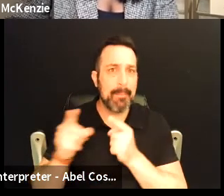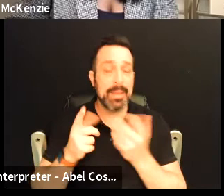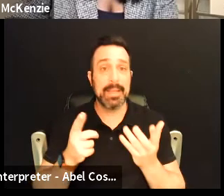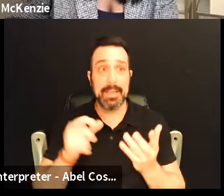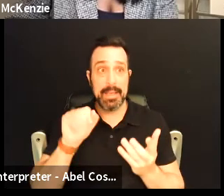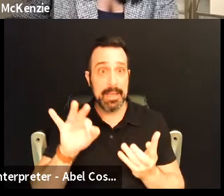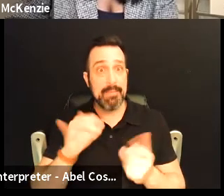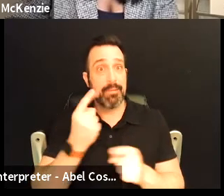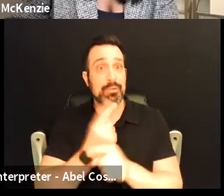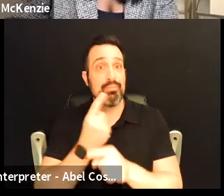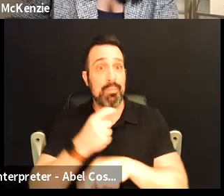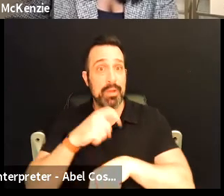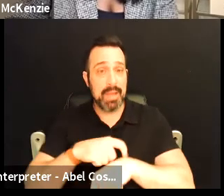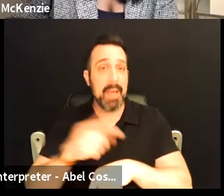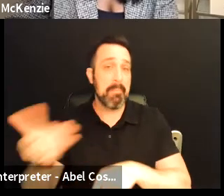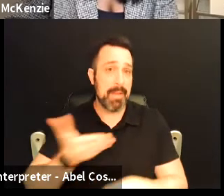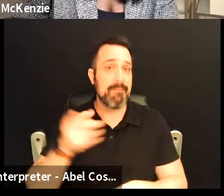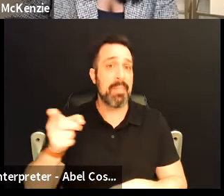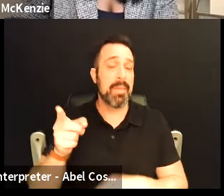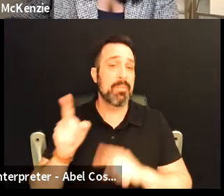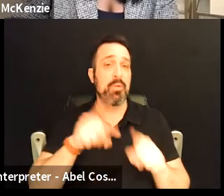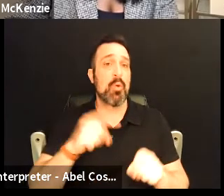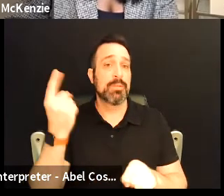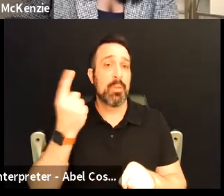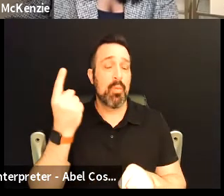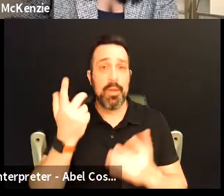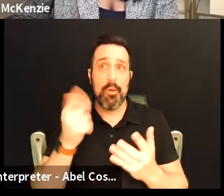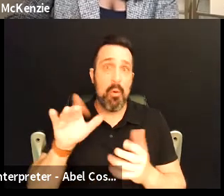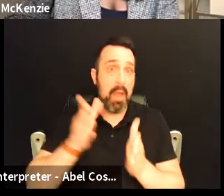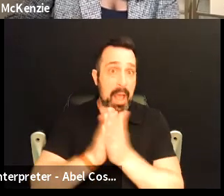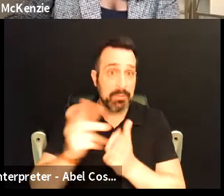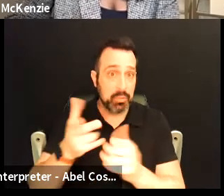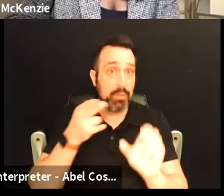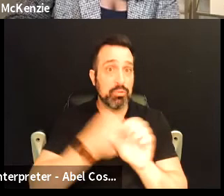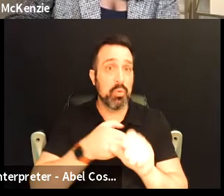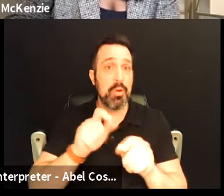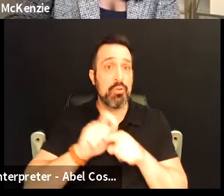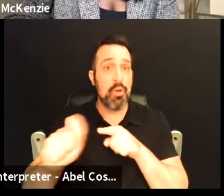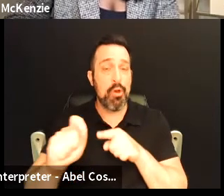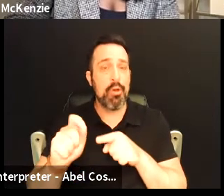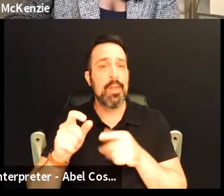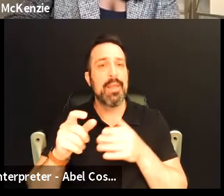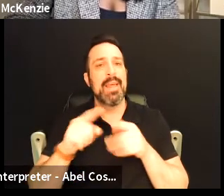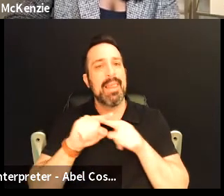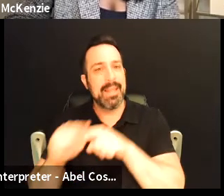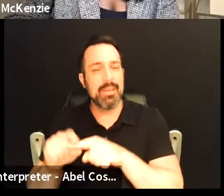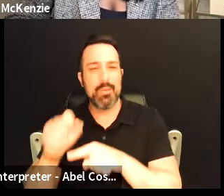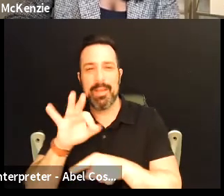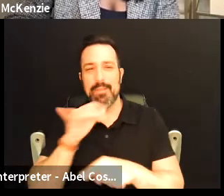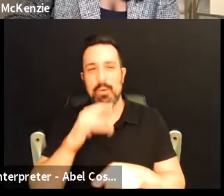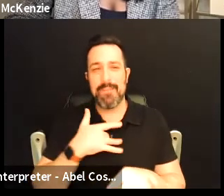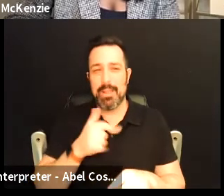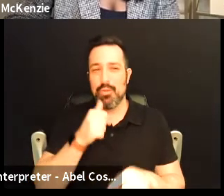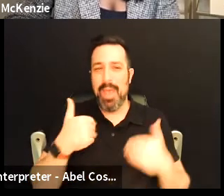if there's an appropriate time you know invite them to something or ask you know if someone can jump on a call and kind of lean into if you don't feel like you